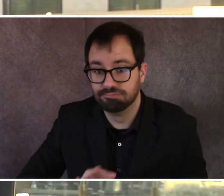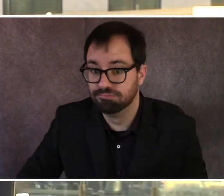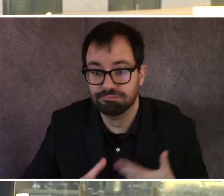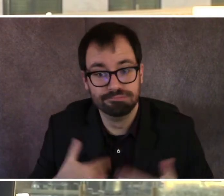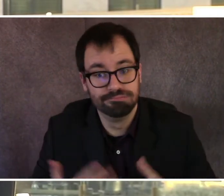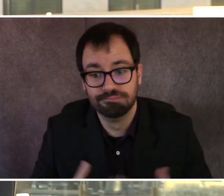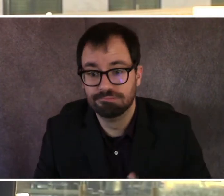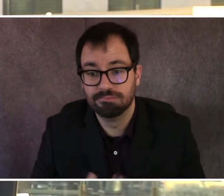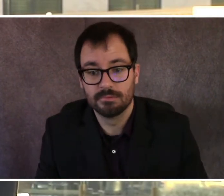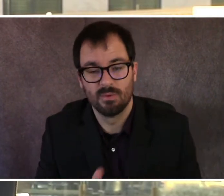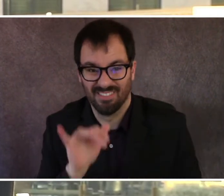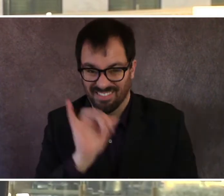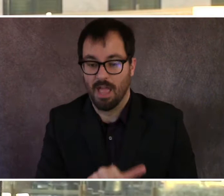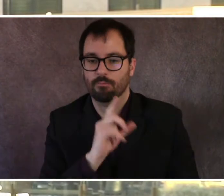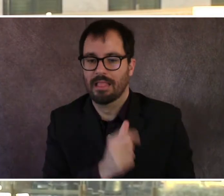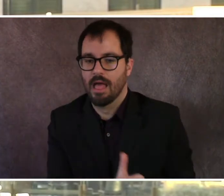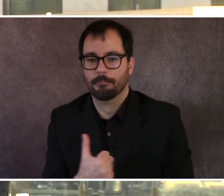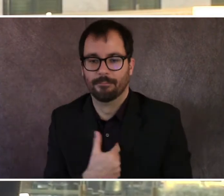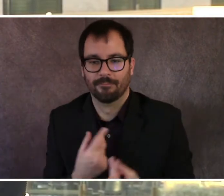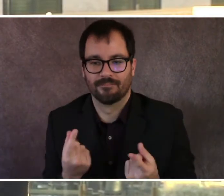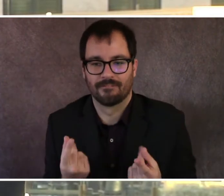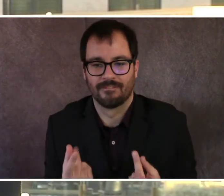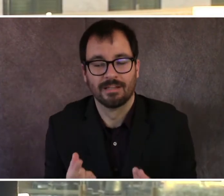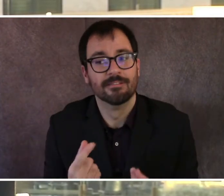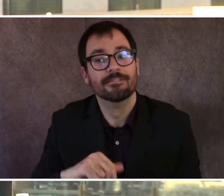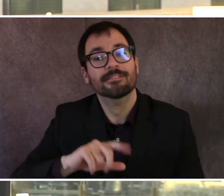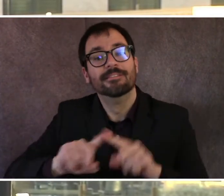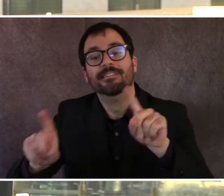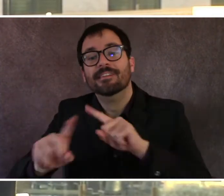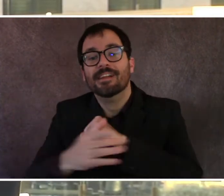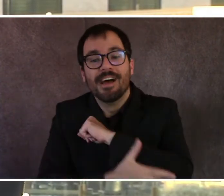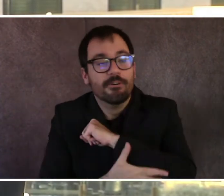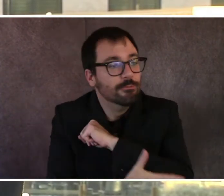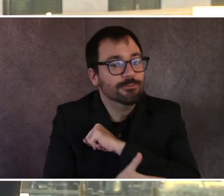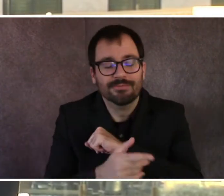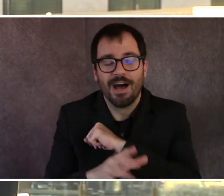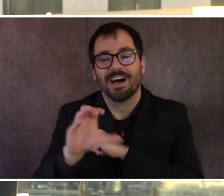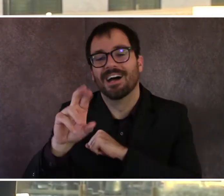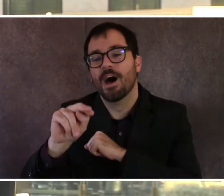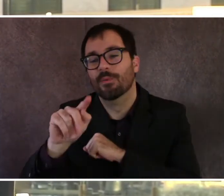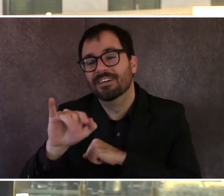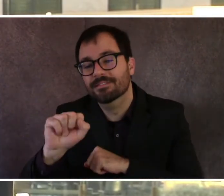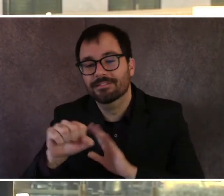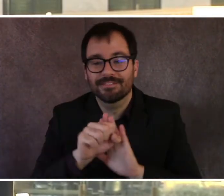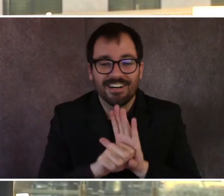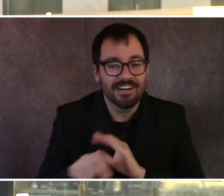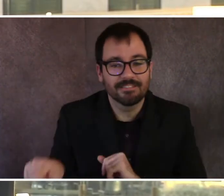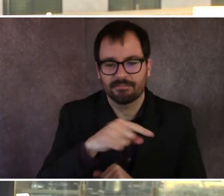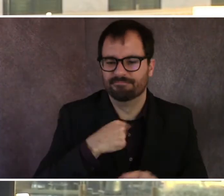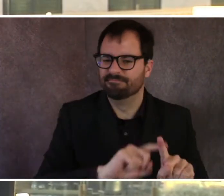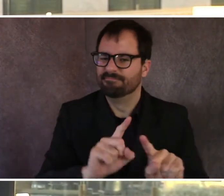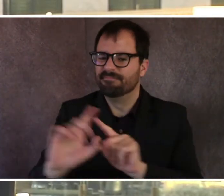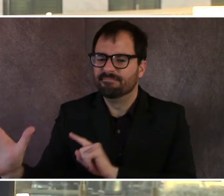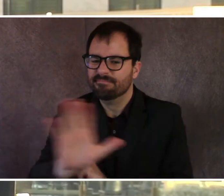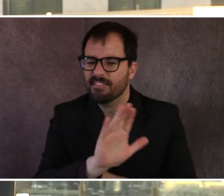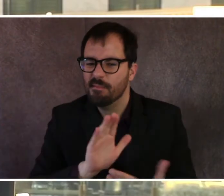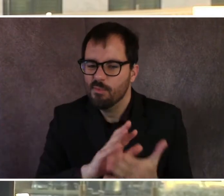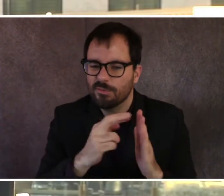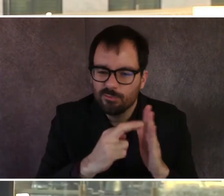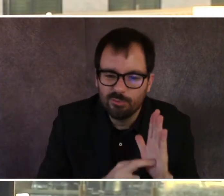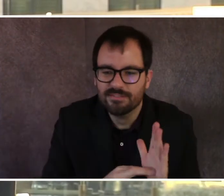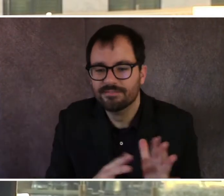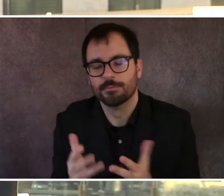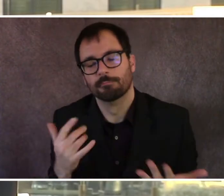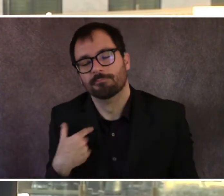state, we all have different rules and regulations on how we do the election. So we just have to be patient, um, on, on the results. I mean, and, you know, watch,